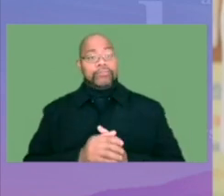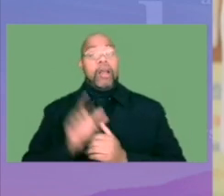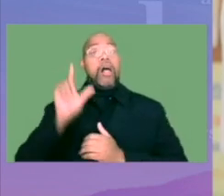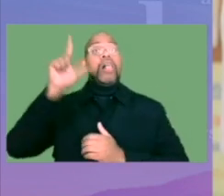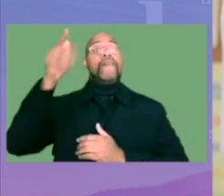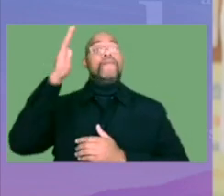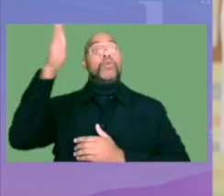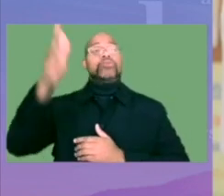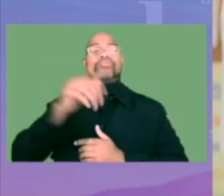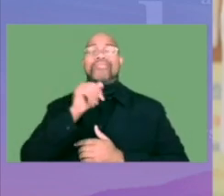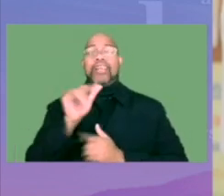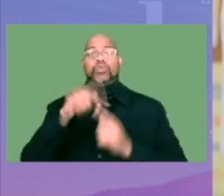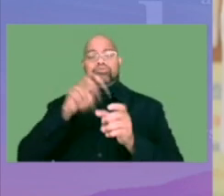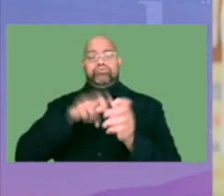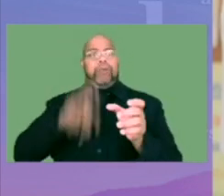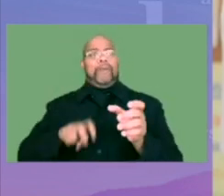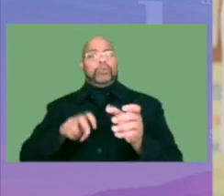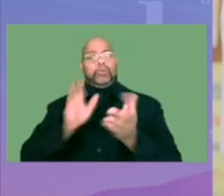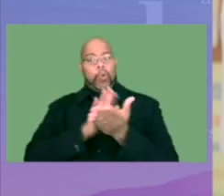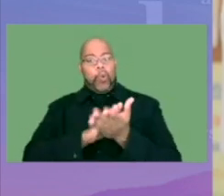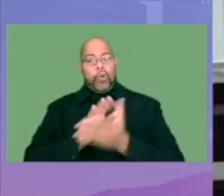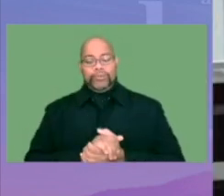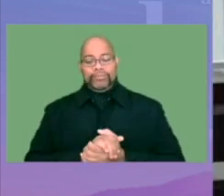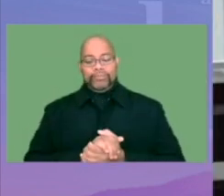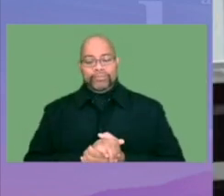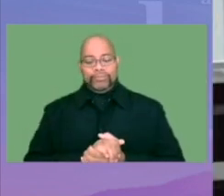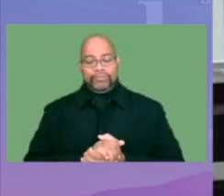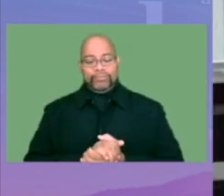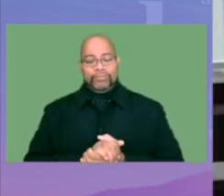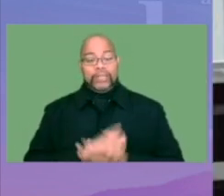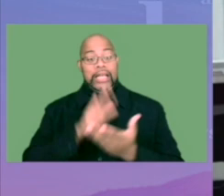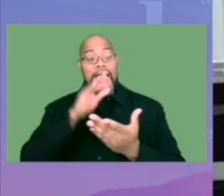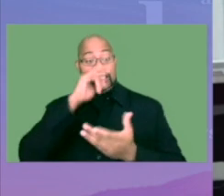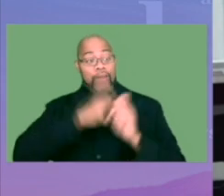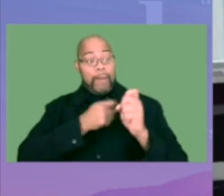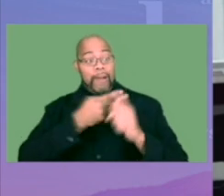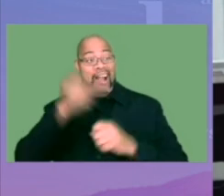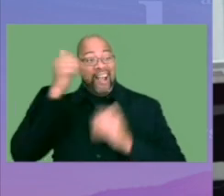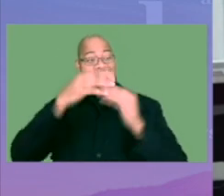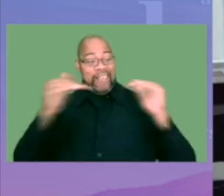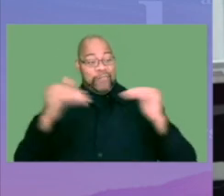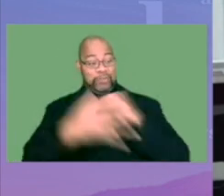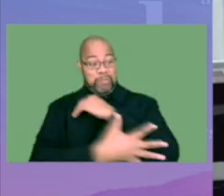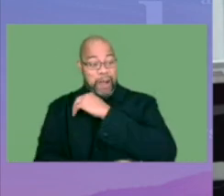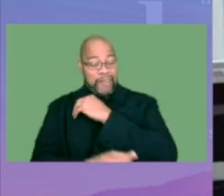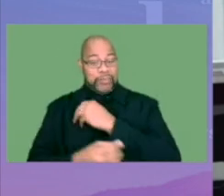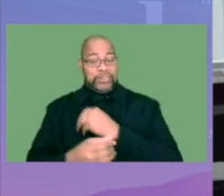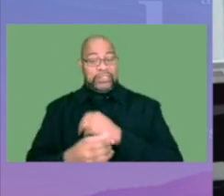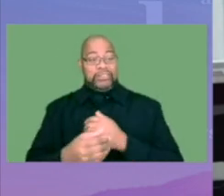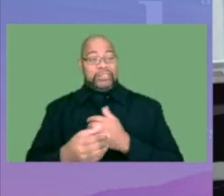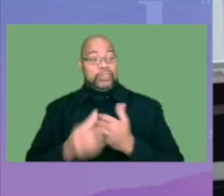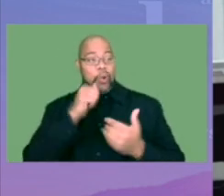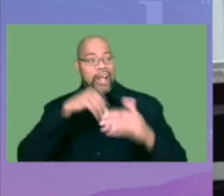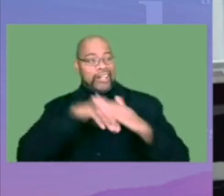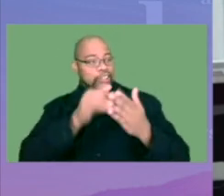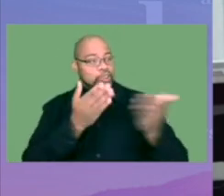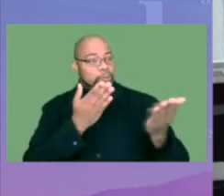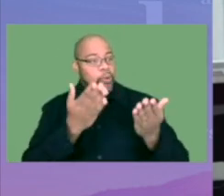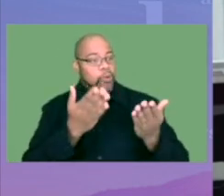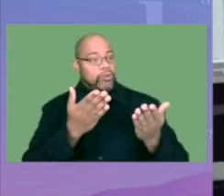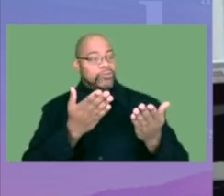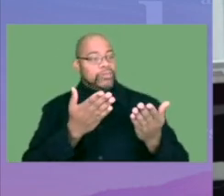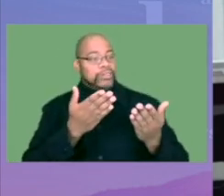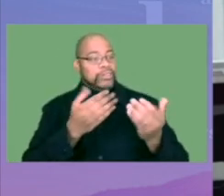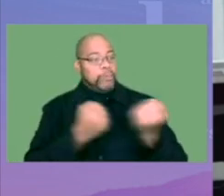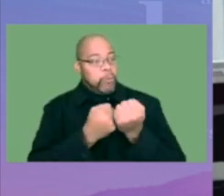are less likely to drop out of high school. The kids coming from the highest levels of poverty don't access those supports that are available